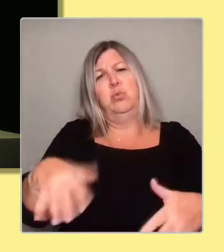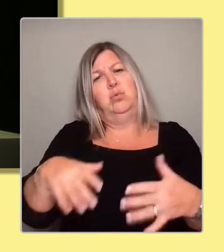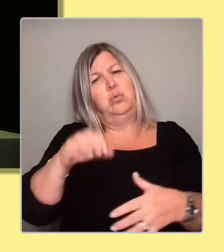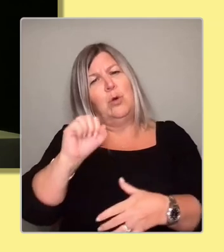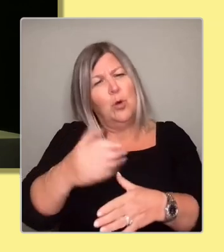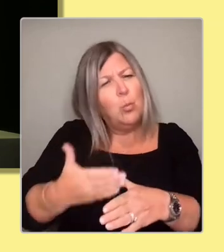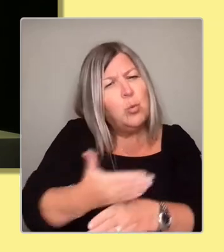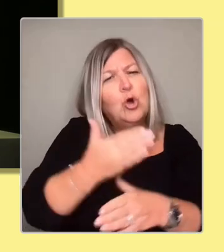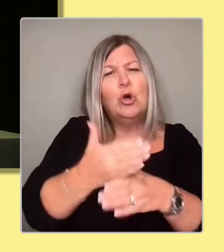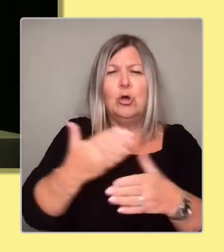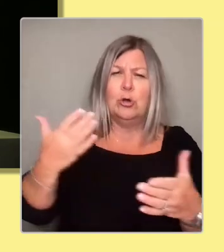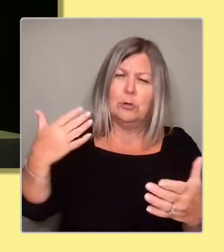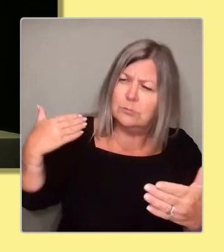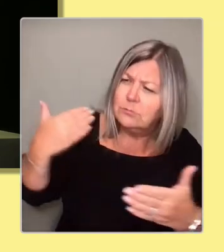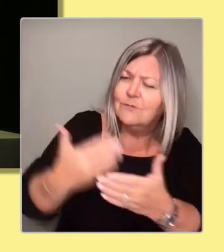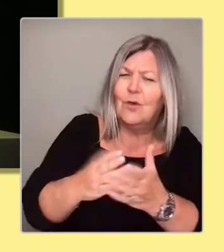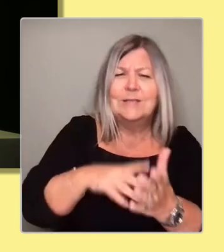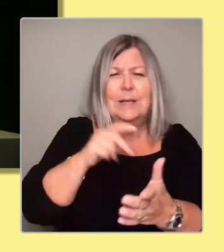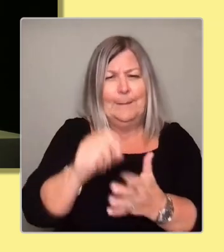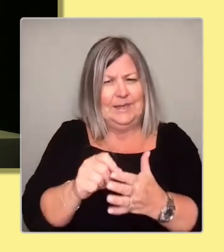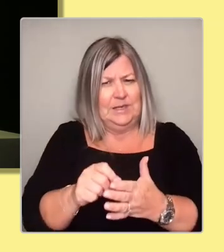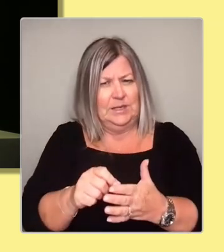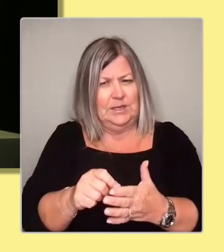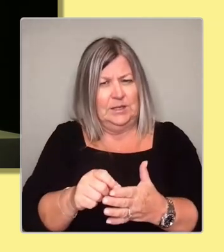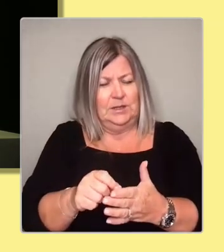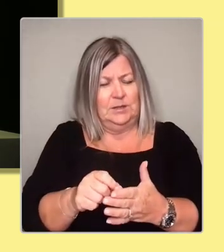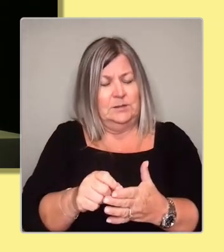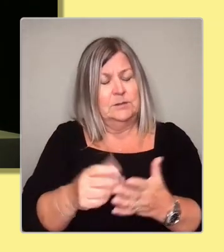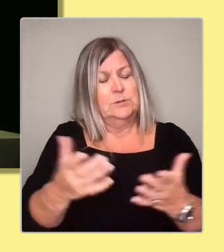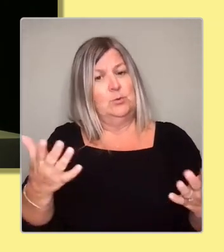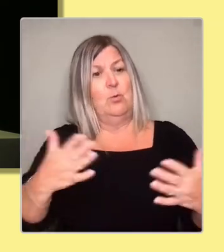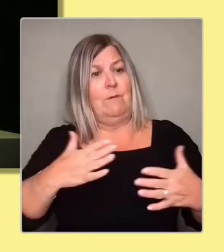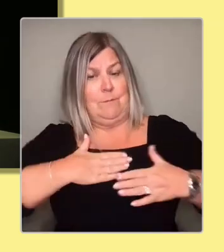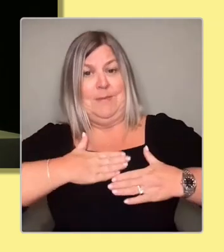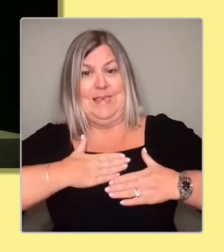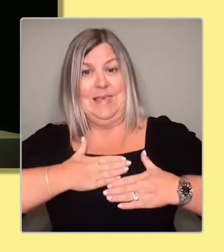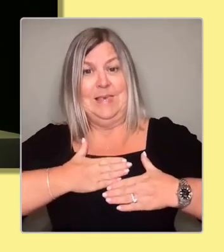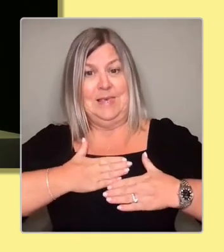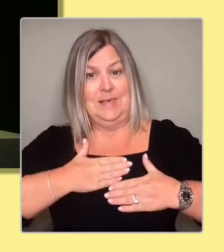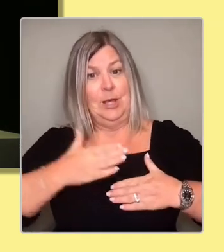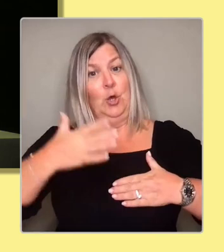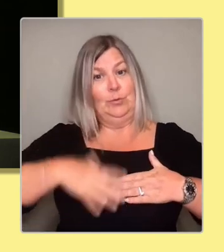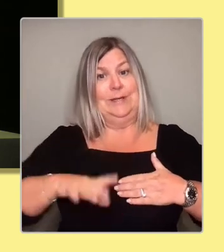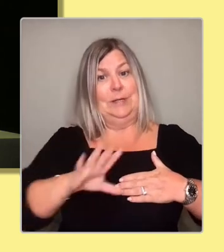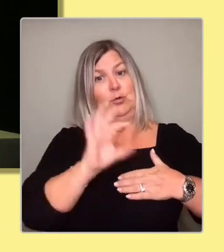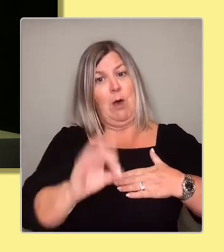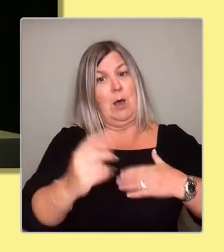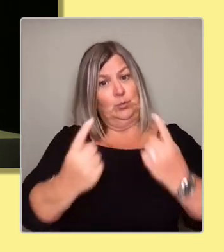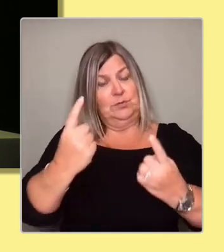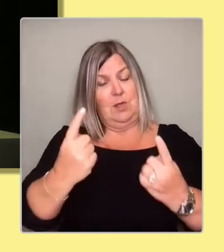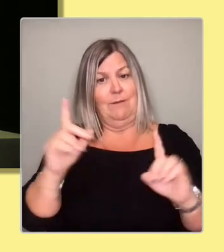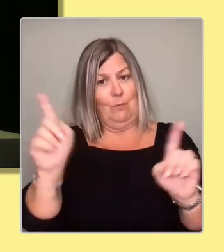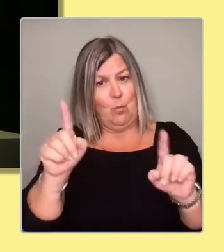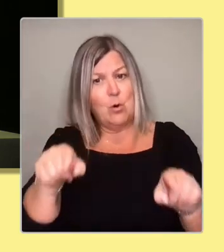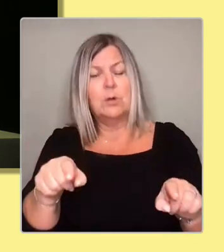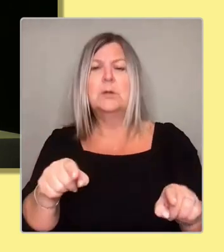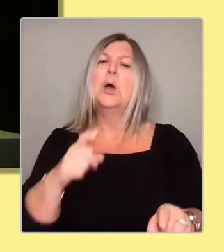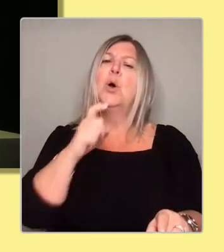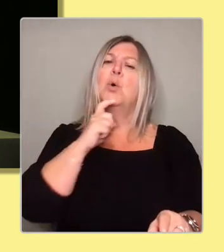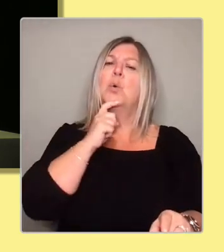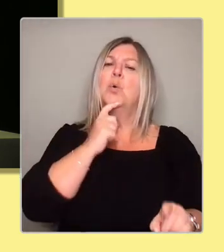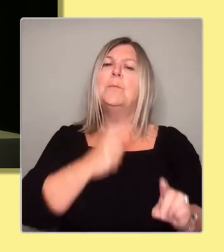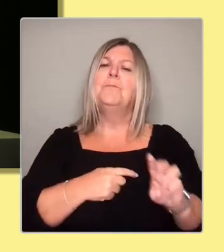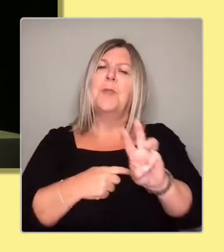the question I have to ask you, in fact the question you have to ask yourself, is who in this contest is